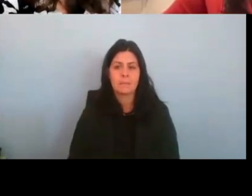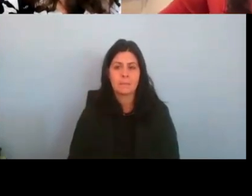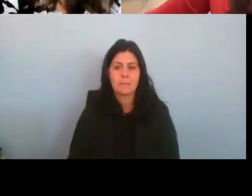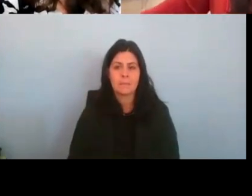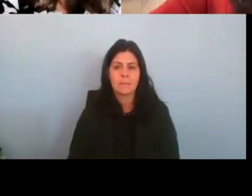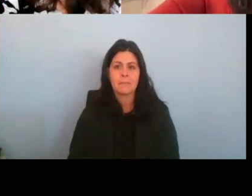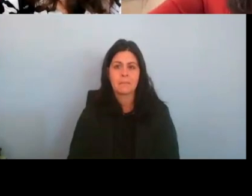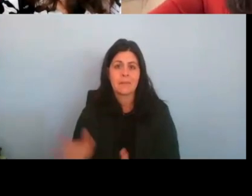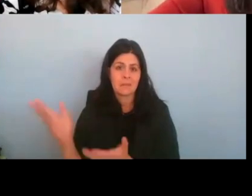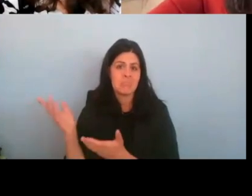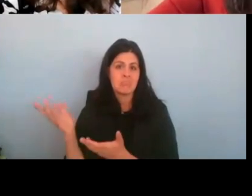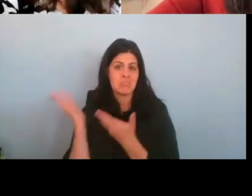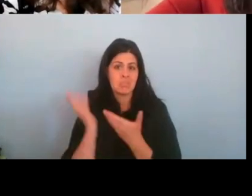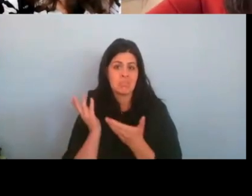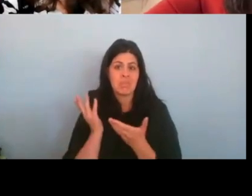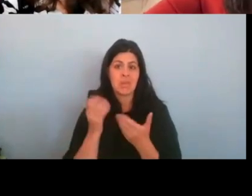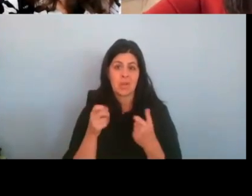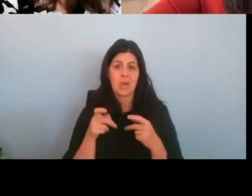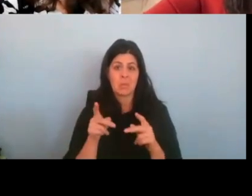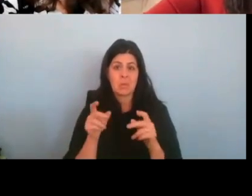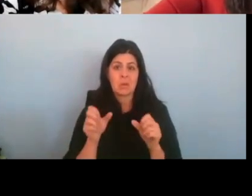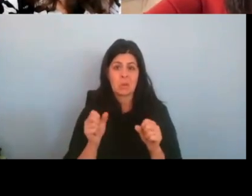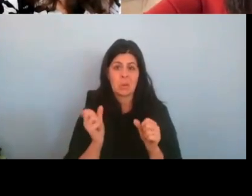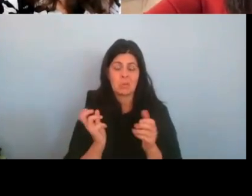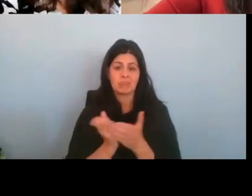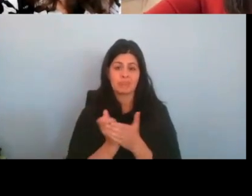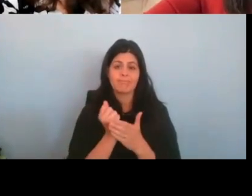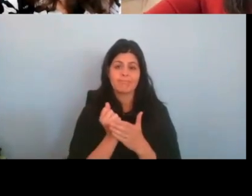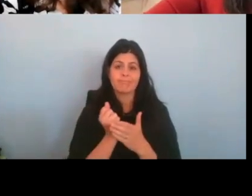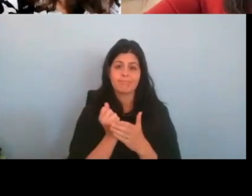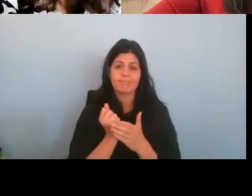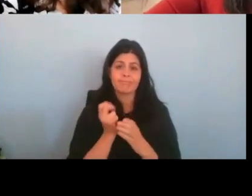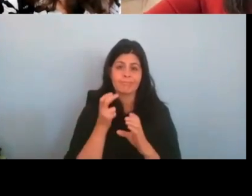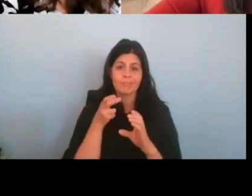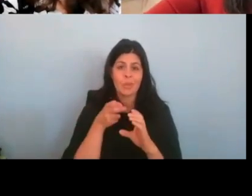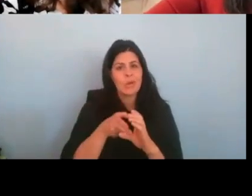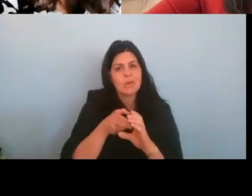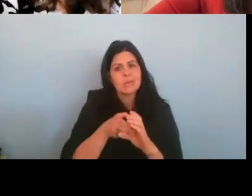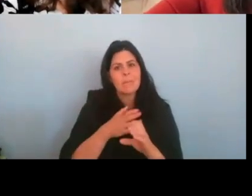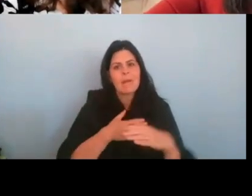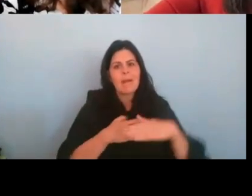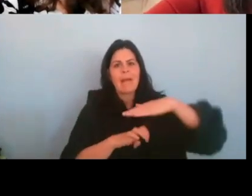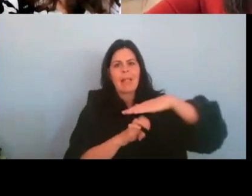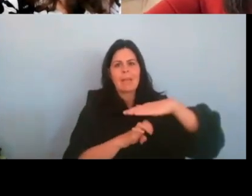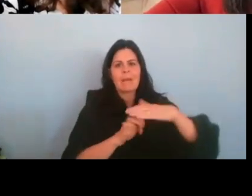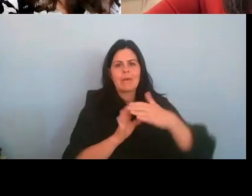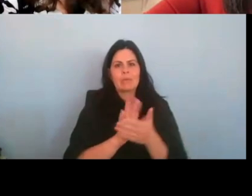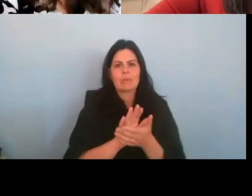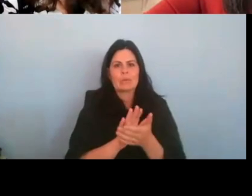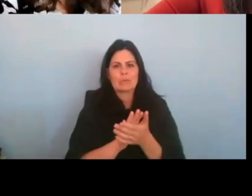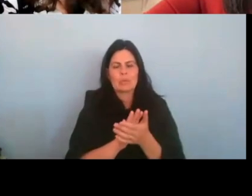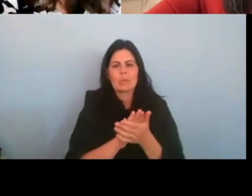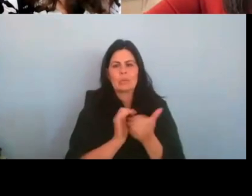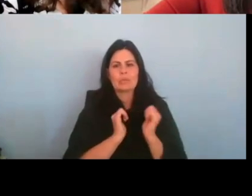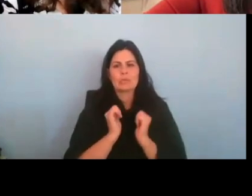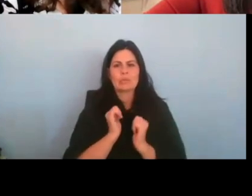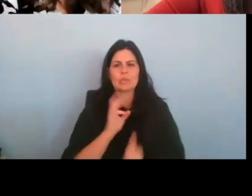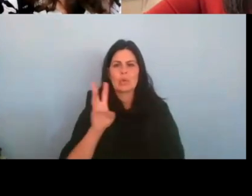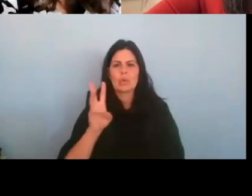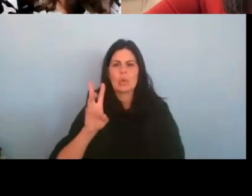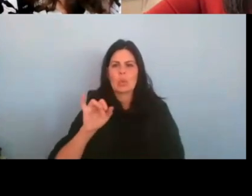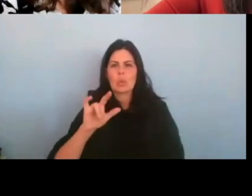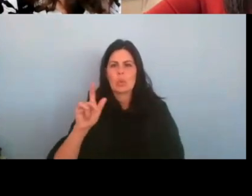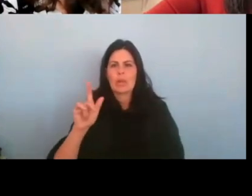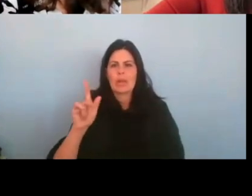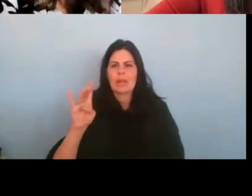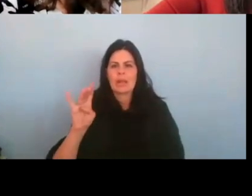to, uh, participate in, uh, my elementary school's production of Willy Wonka Jr. And I